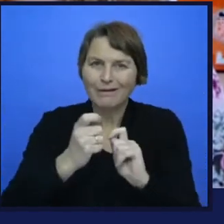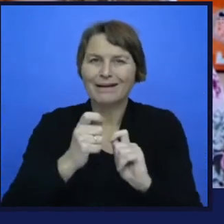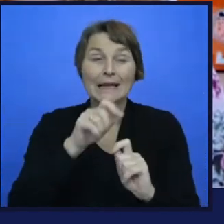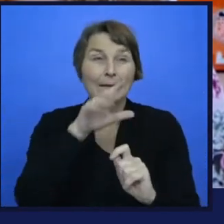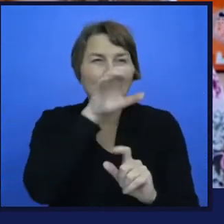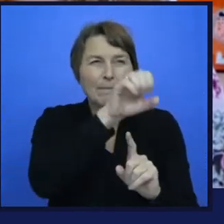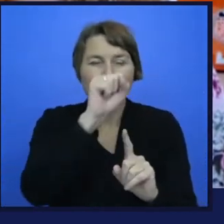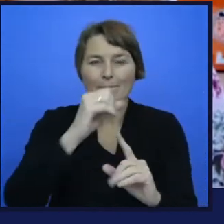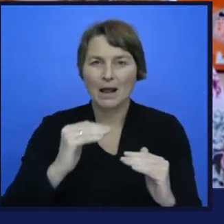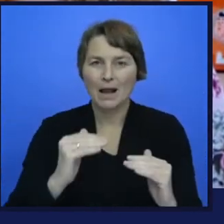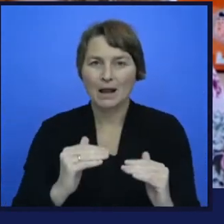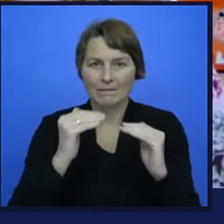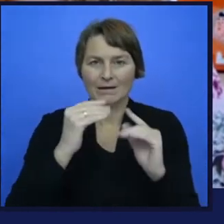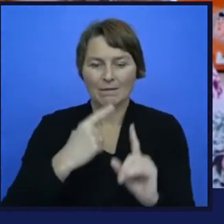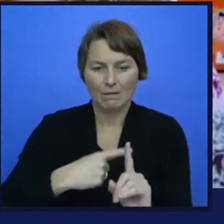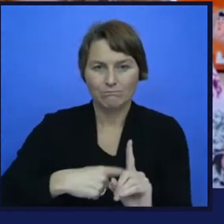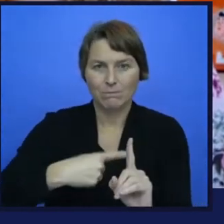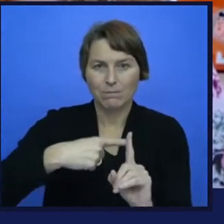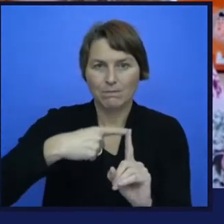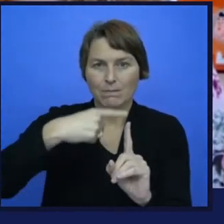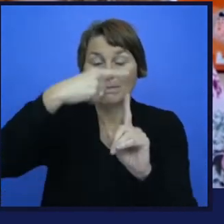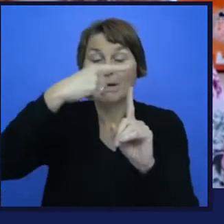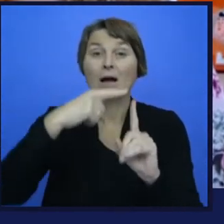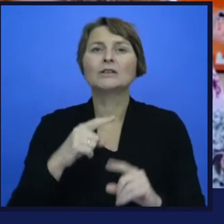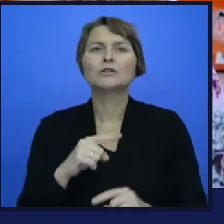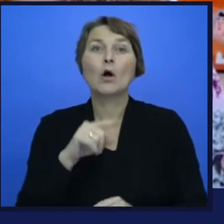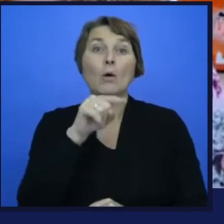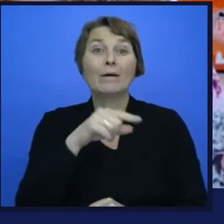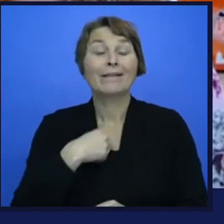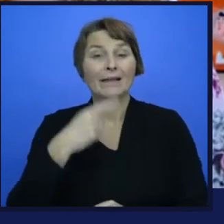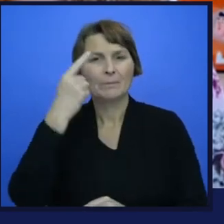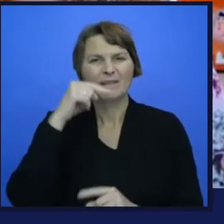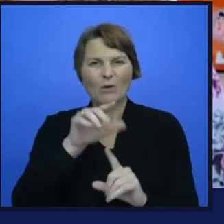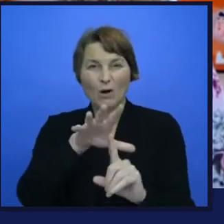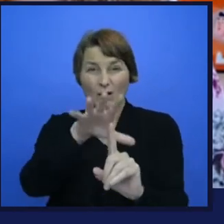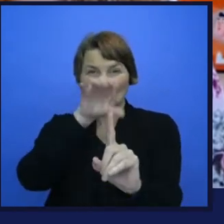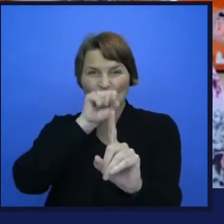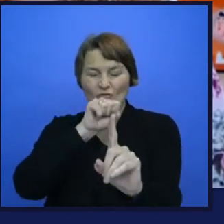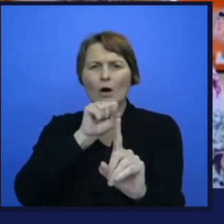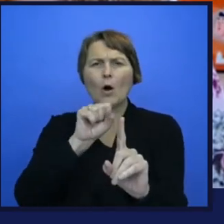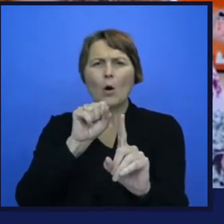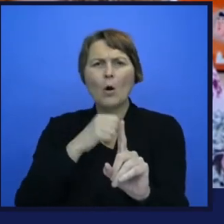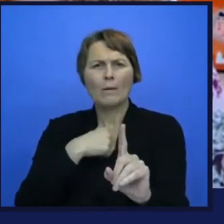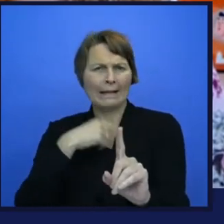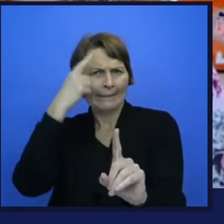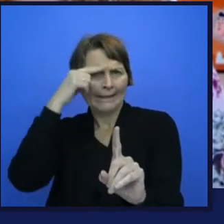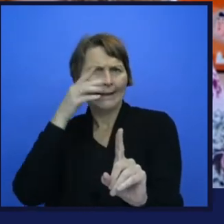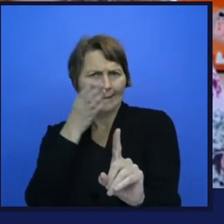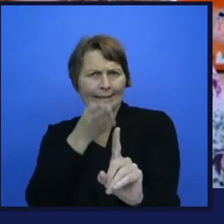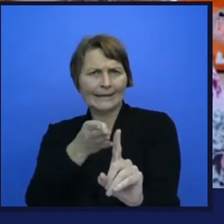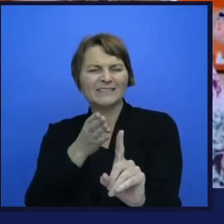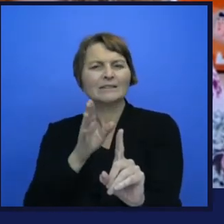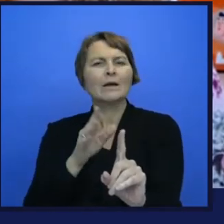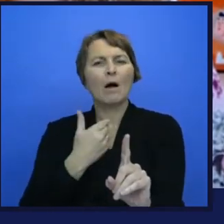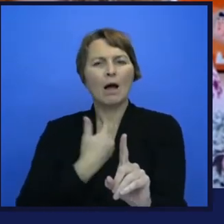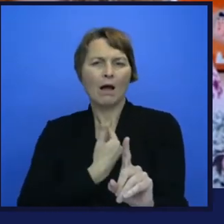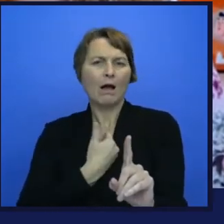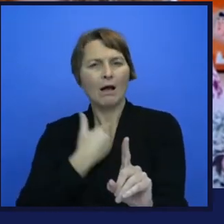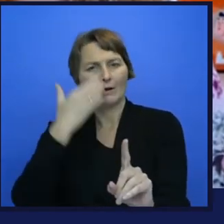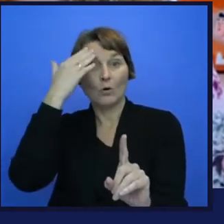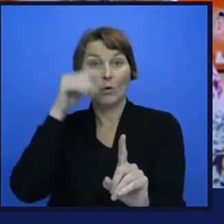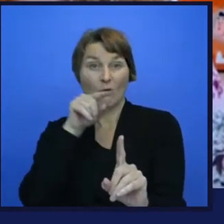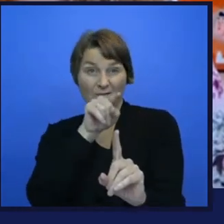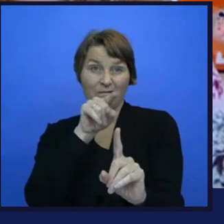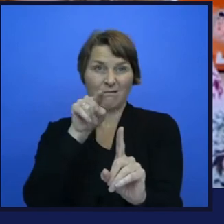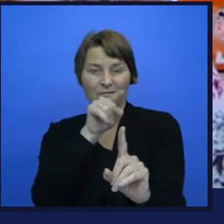probably not possible to remove bias at all, simply because we as people, when we classify the images, we